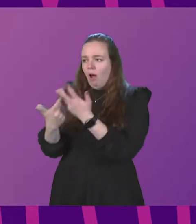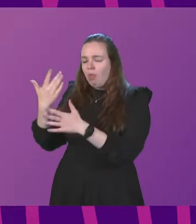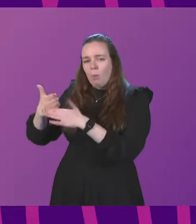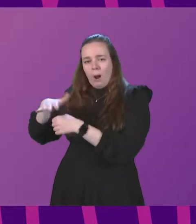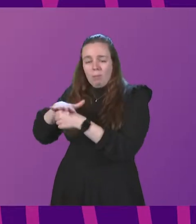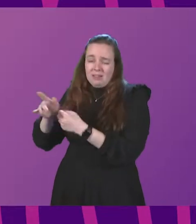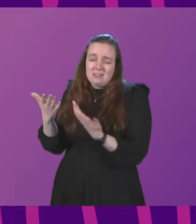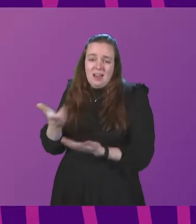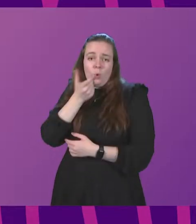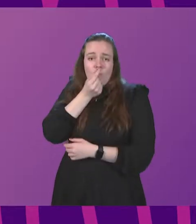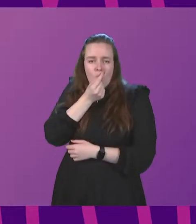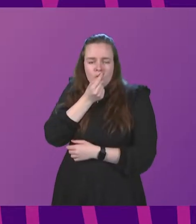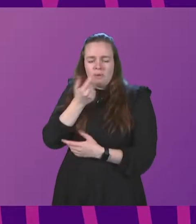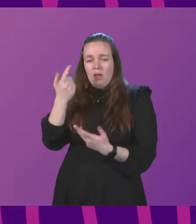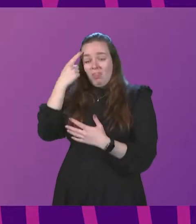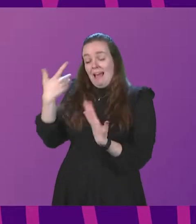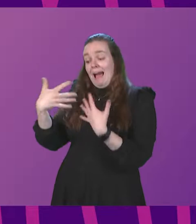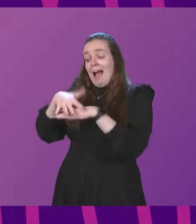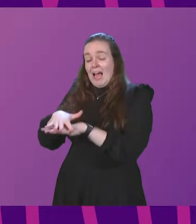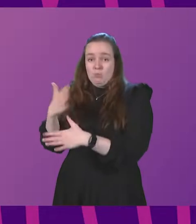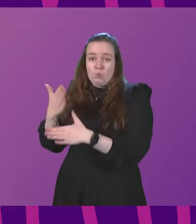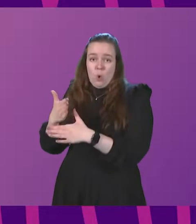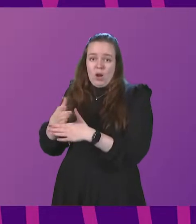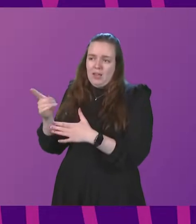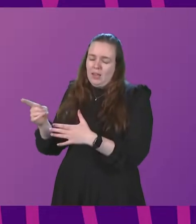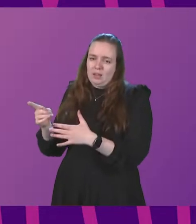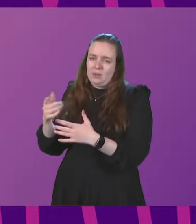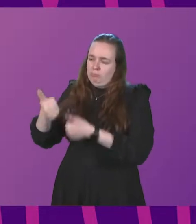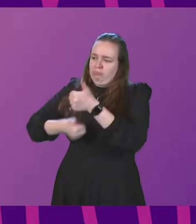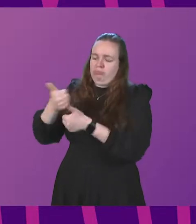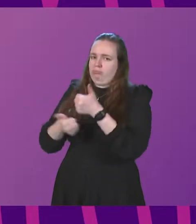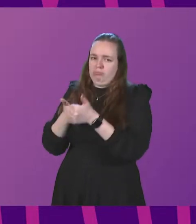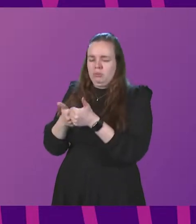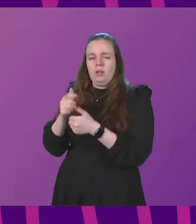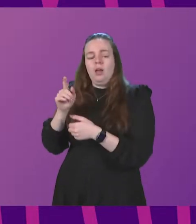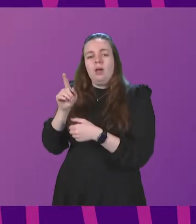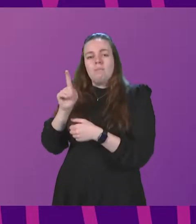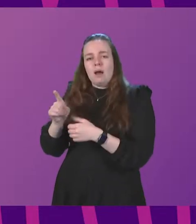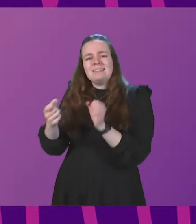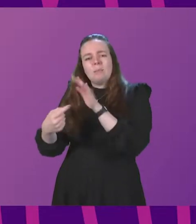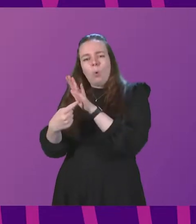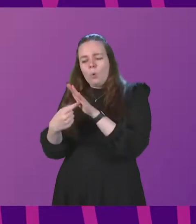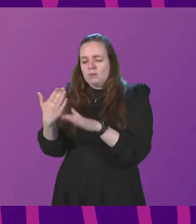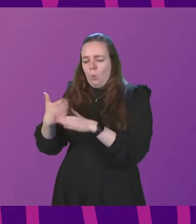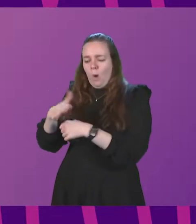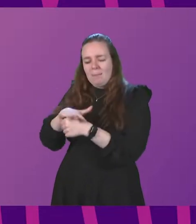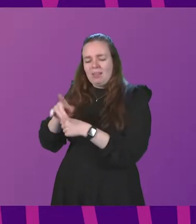and other workplaces is more possible now, and I think hybrid working has a lot to commend it, but it is important that workplaces are